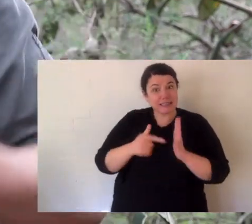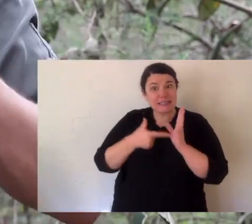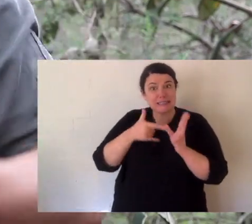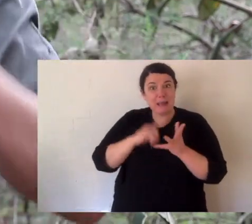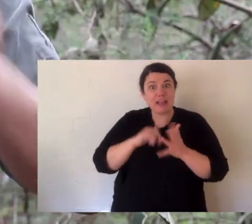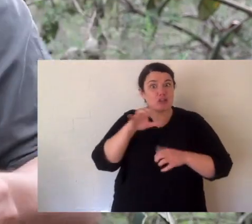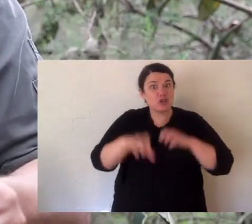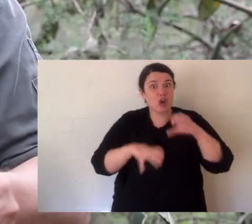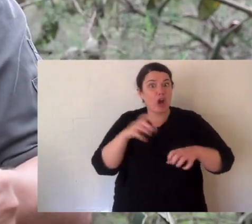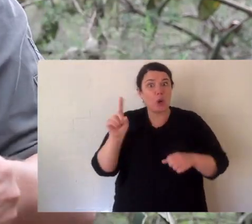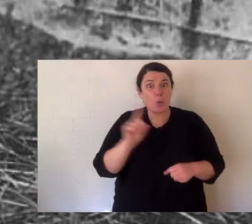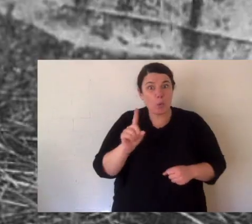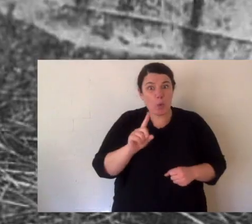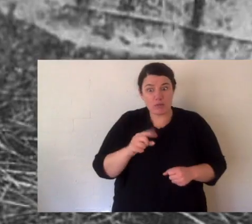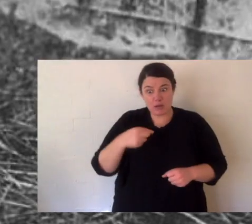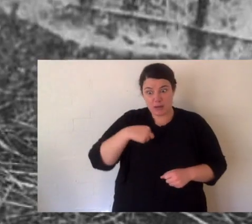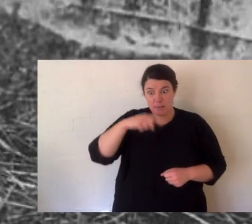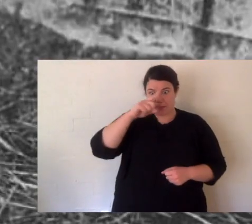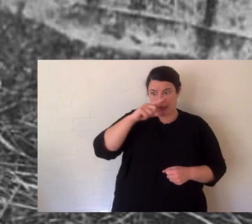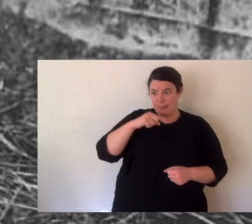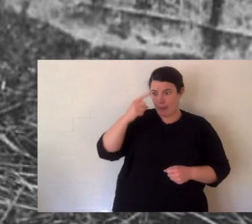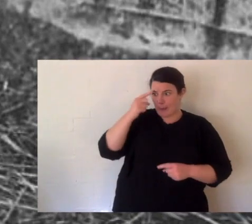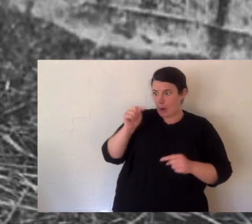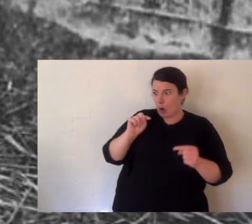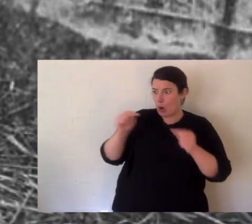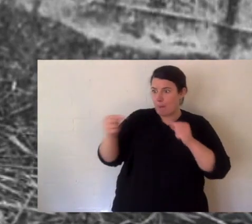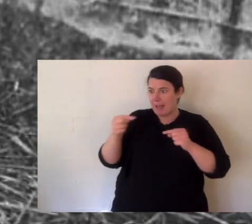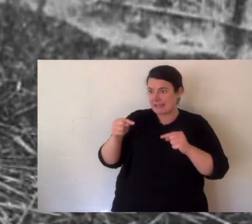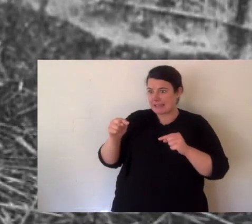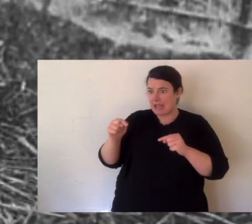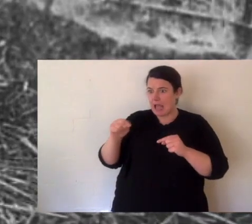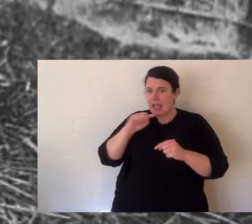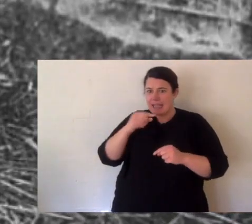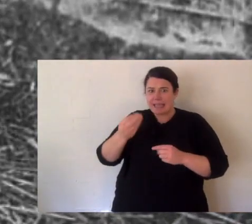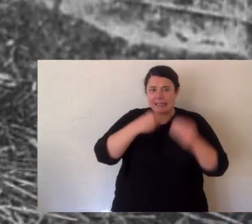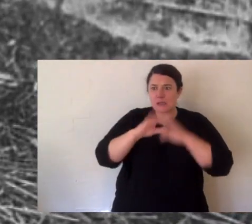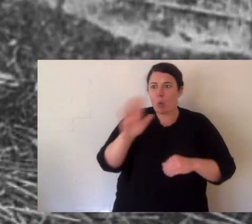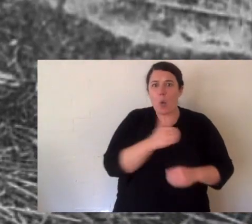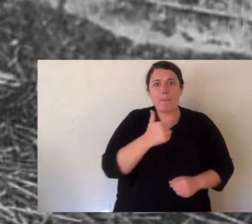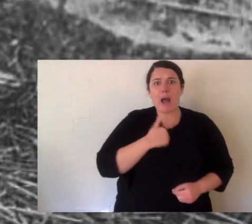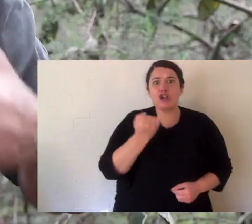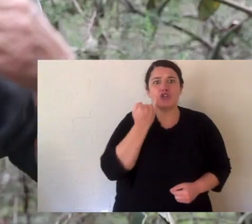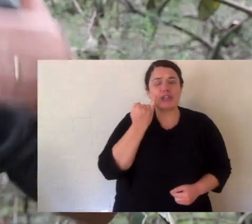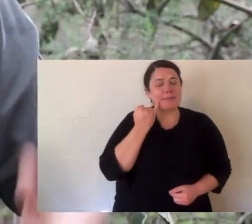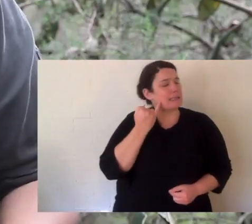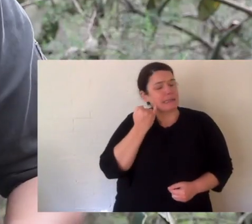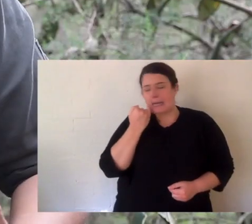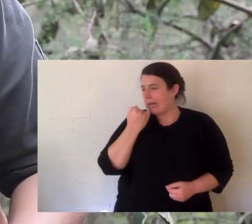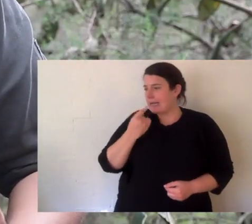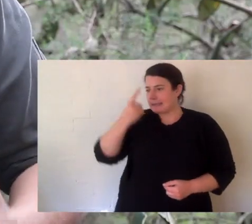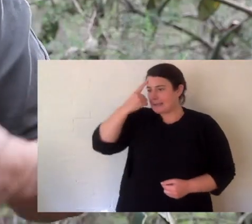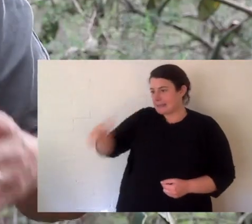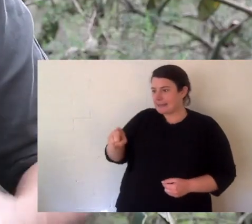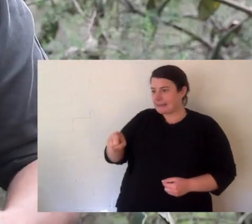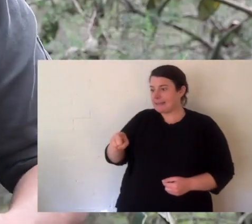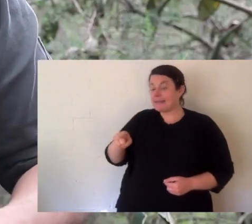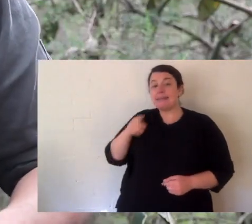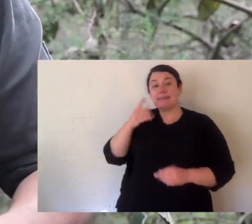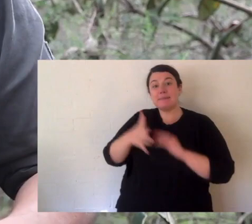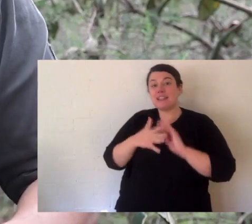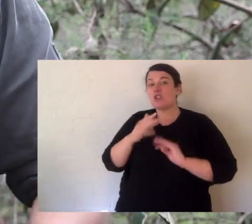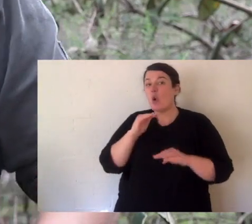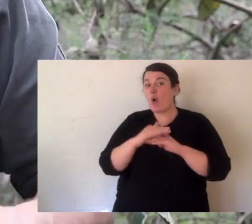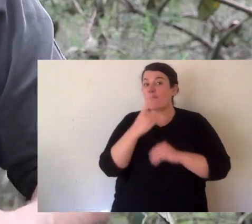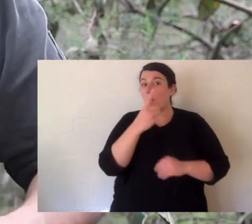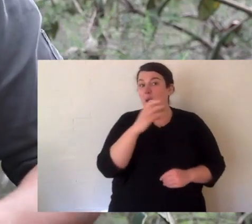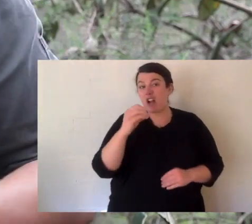hunted to extinction. Humans saw it as a competitor and a predator of sheep. So because of that